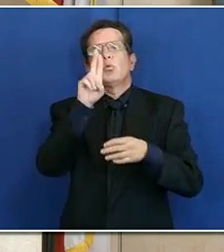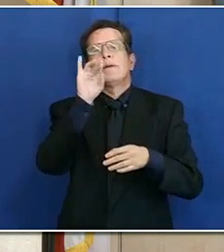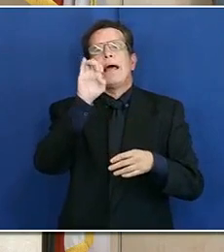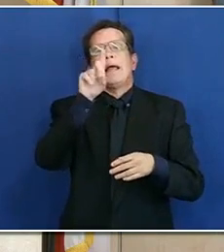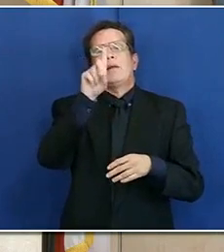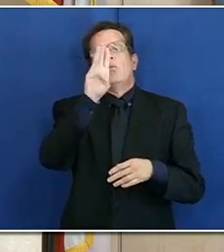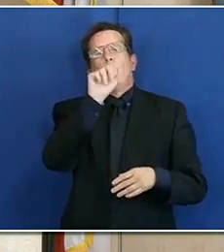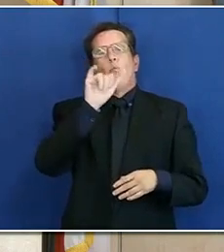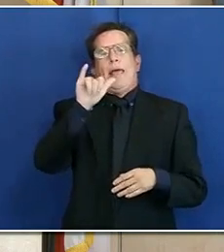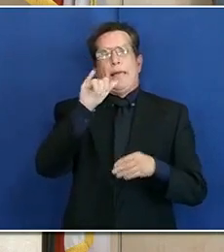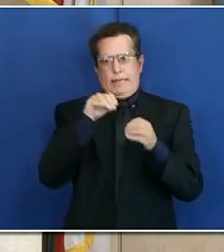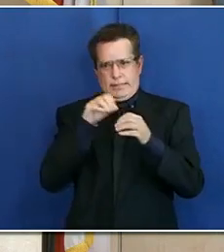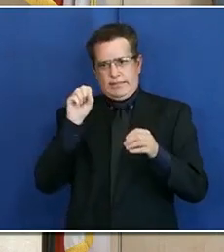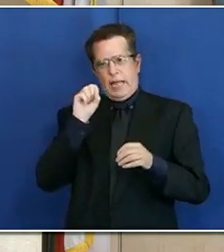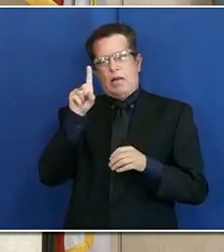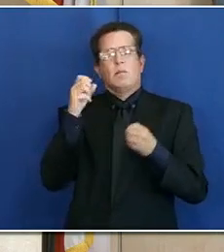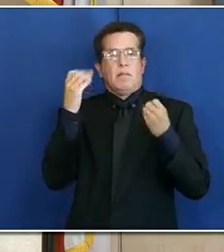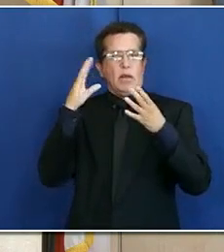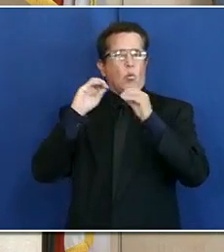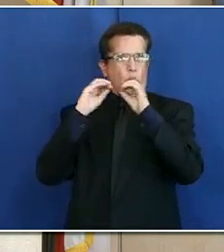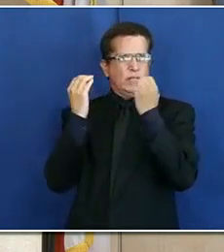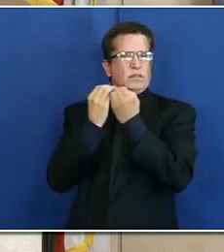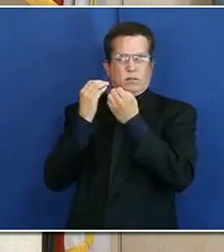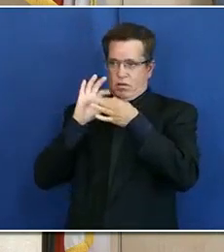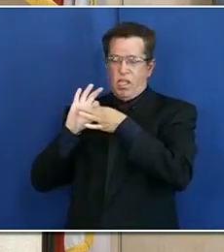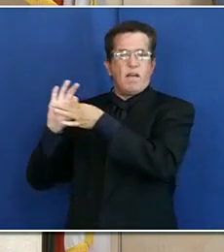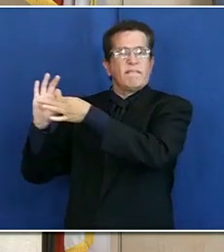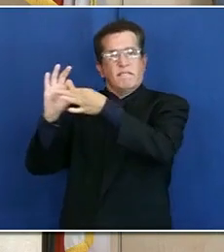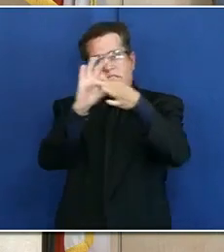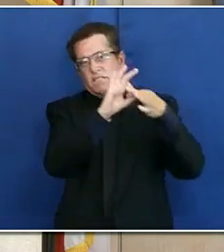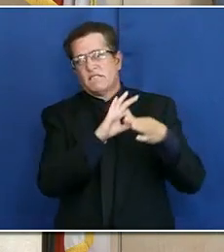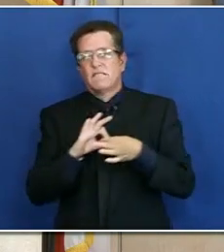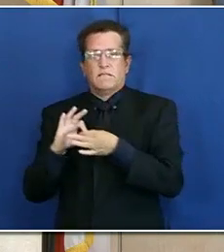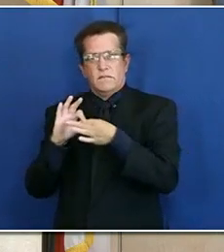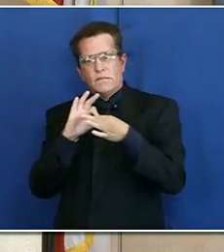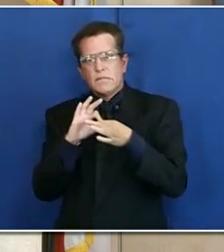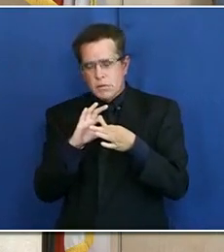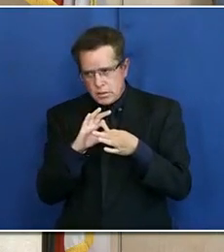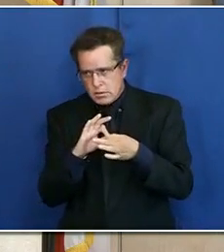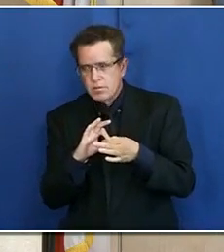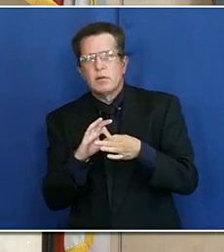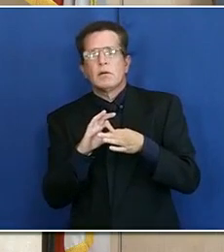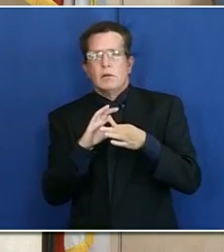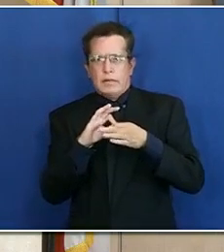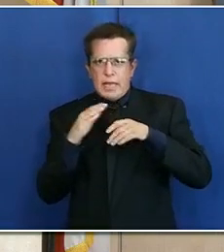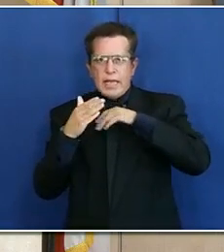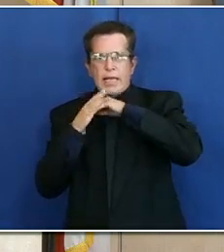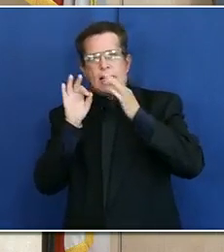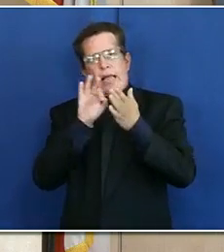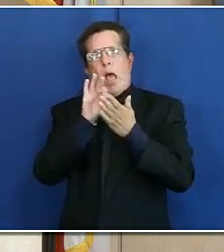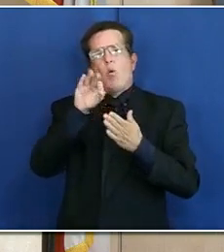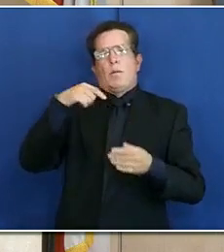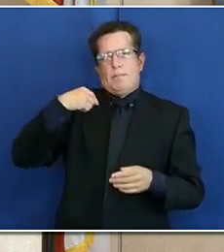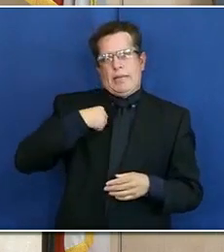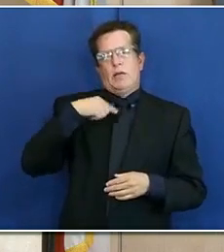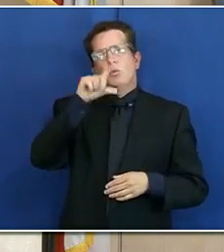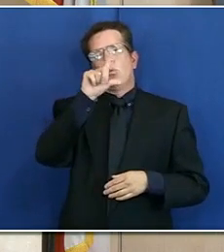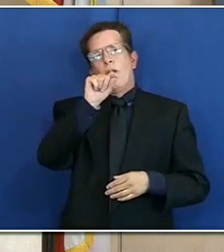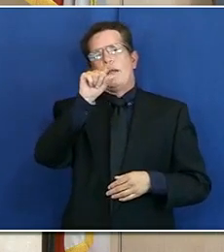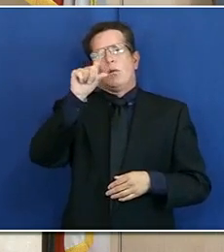San Diego and a number of other organizations collectively working as the Count Me 2020 Coalition.